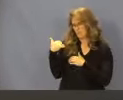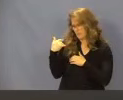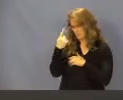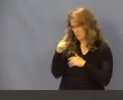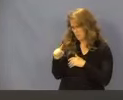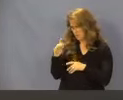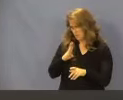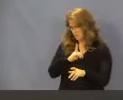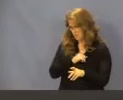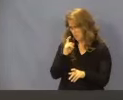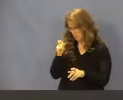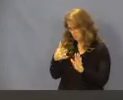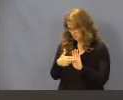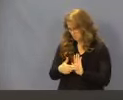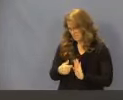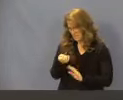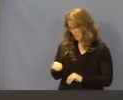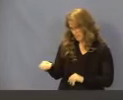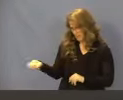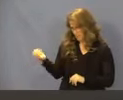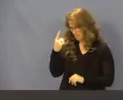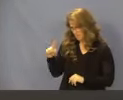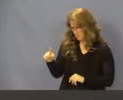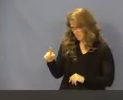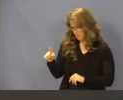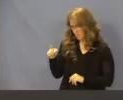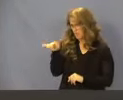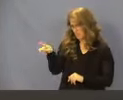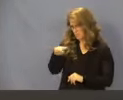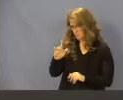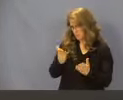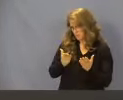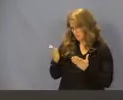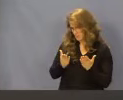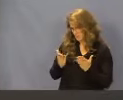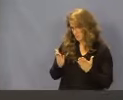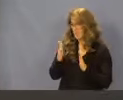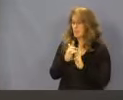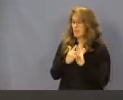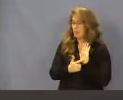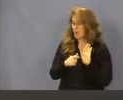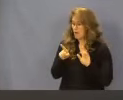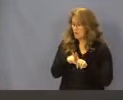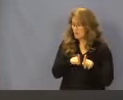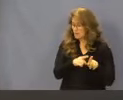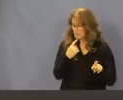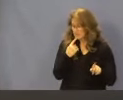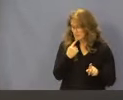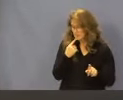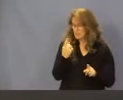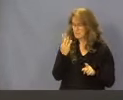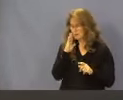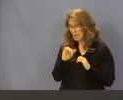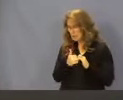of diagnostic imaging equipment for existing services. The bill also modifies the CON process in several